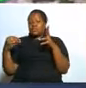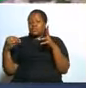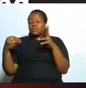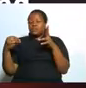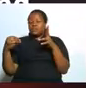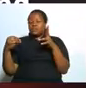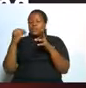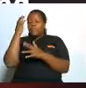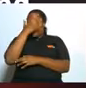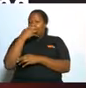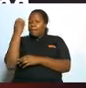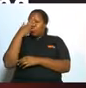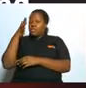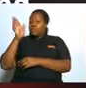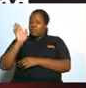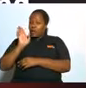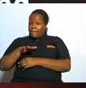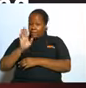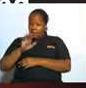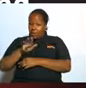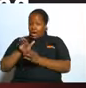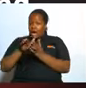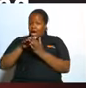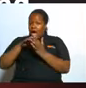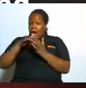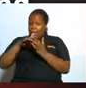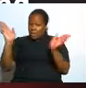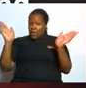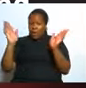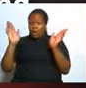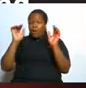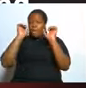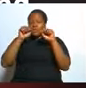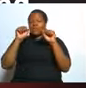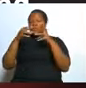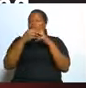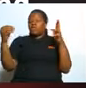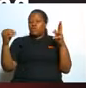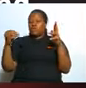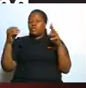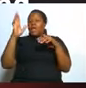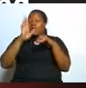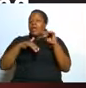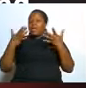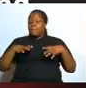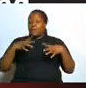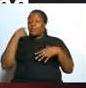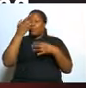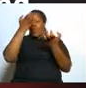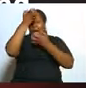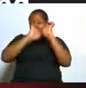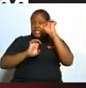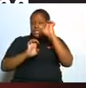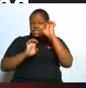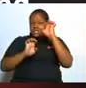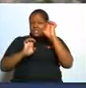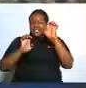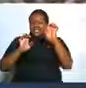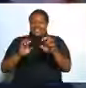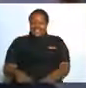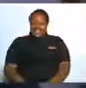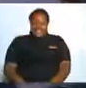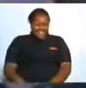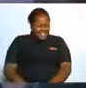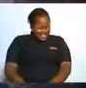beautiful people are more likely to get divorced than those who are considered less attractive than you start has found